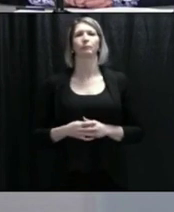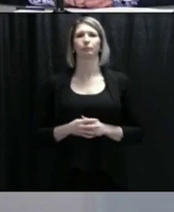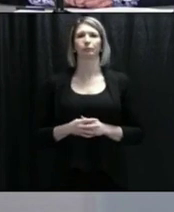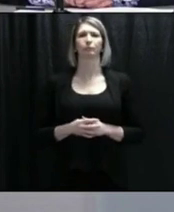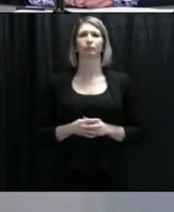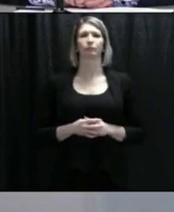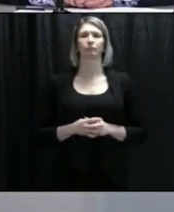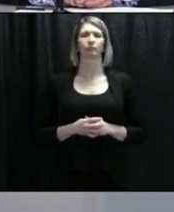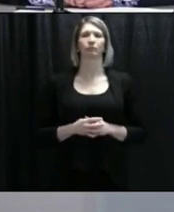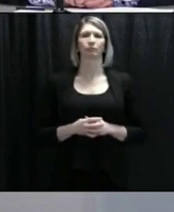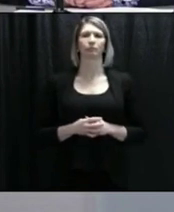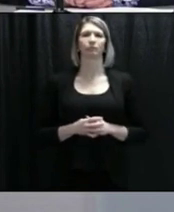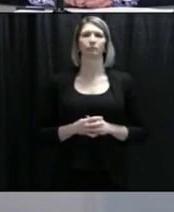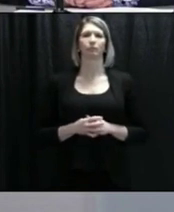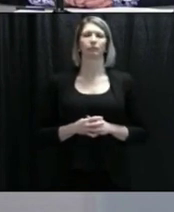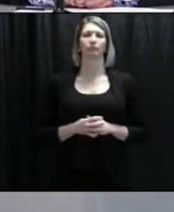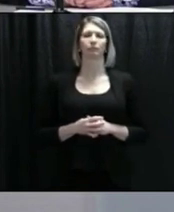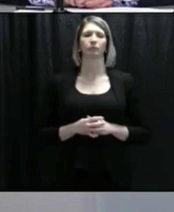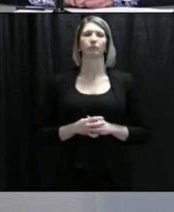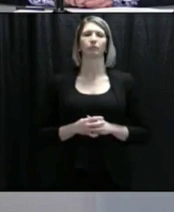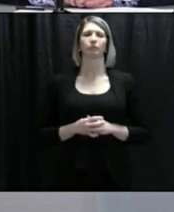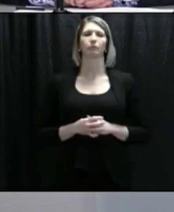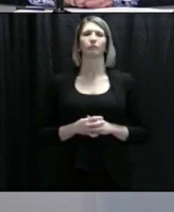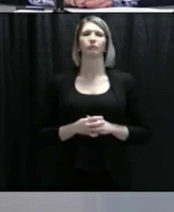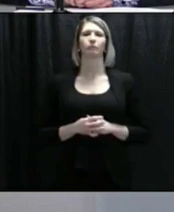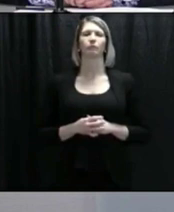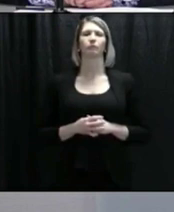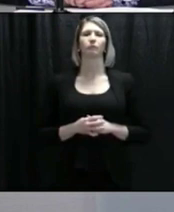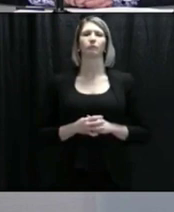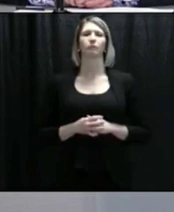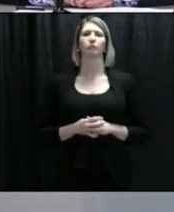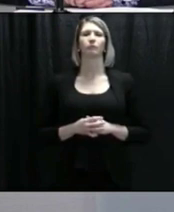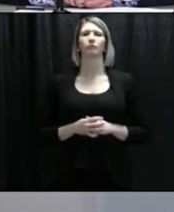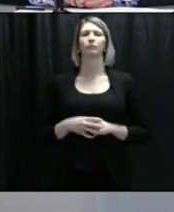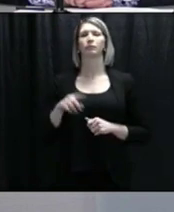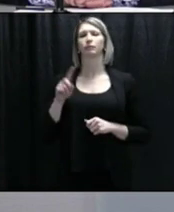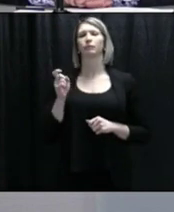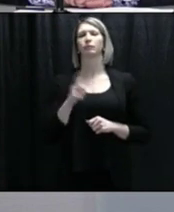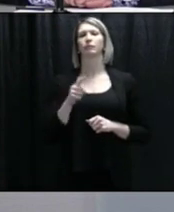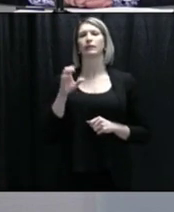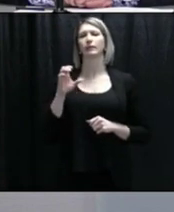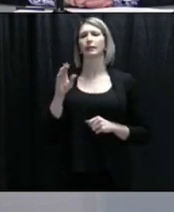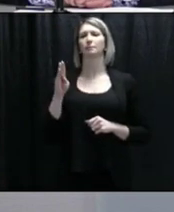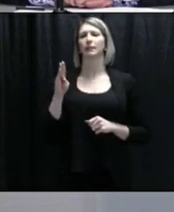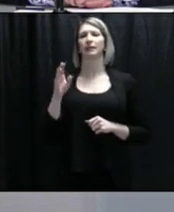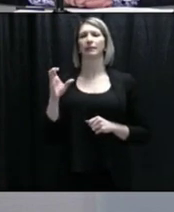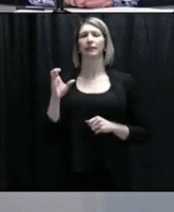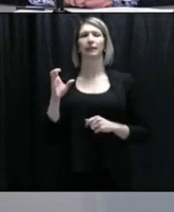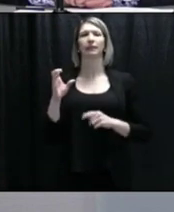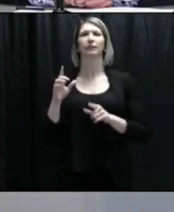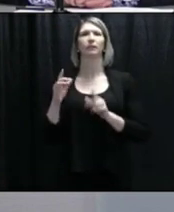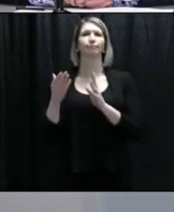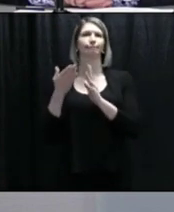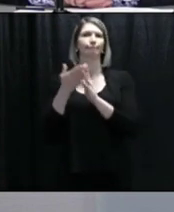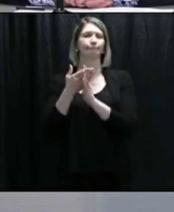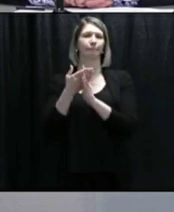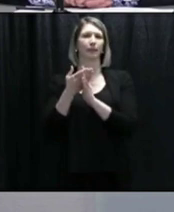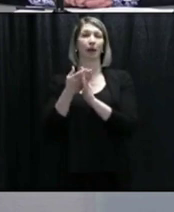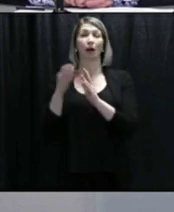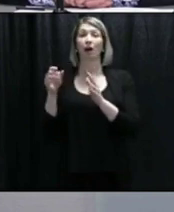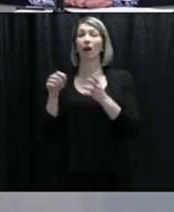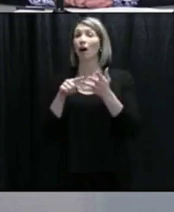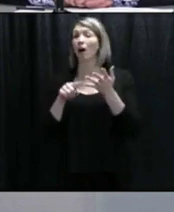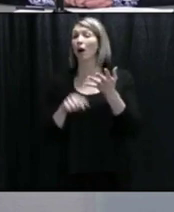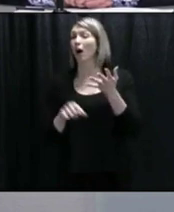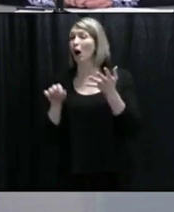The next question is from Peter Cowan from CBC. Please go ahead. Operator, do we have any questions from Steve McKinley